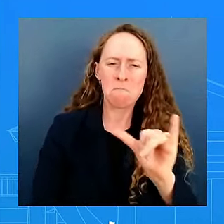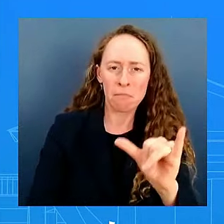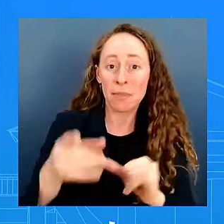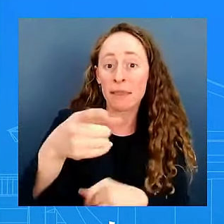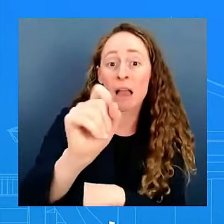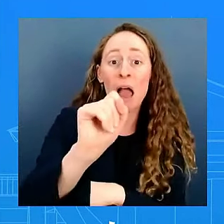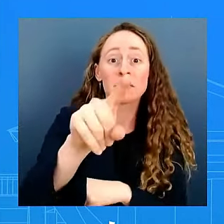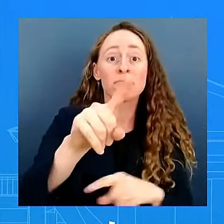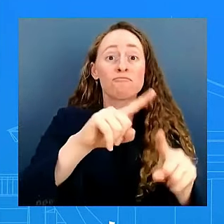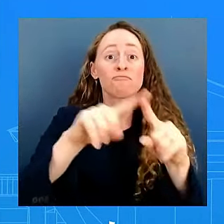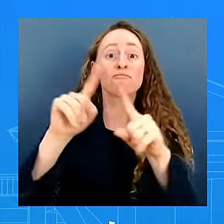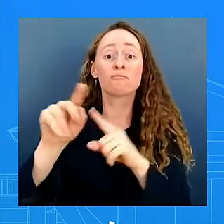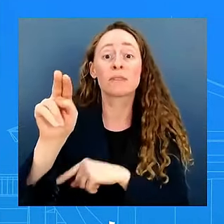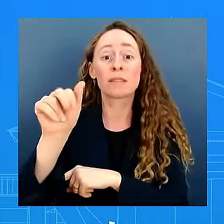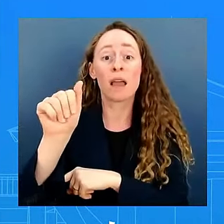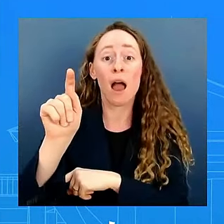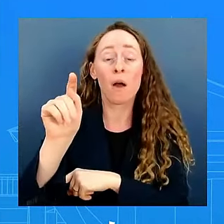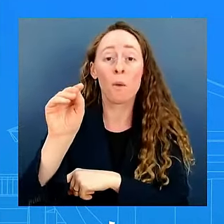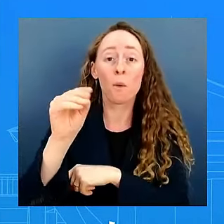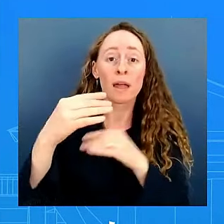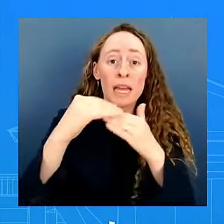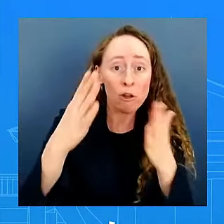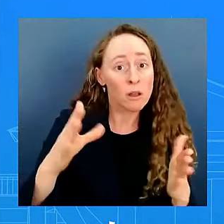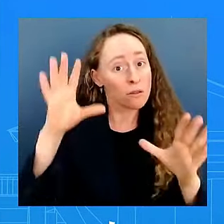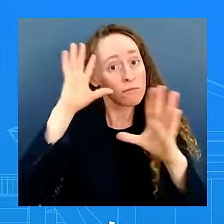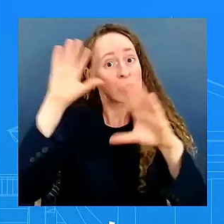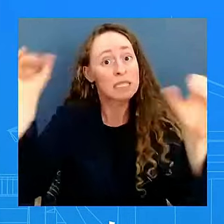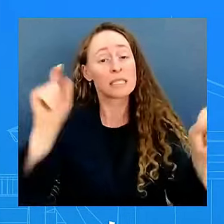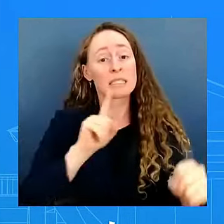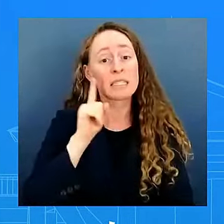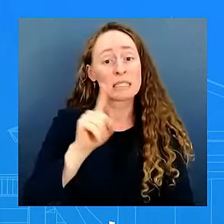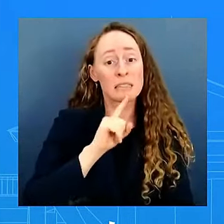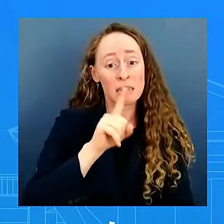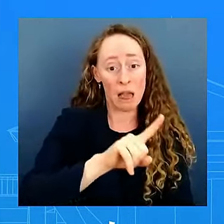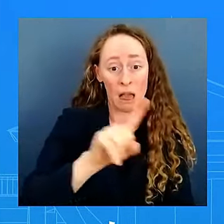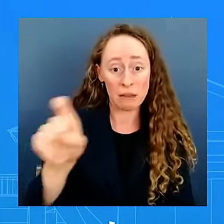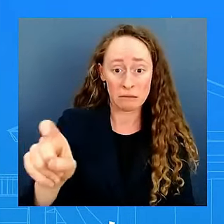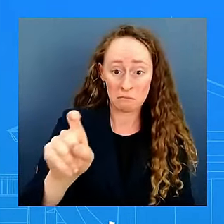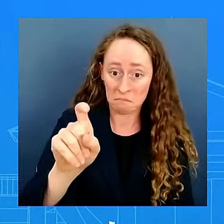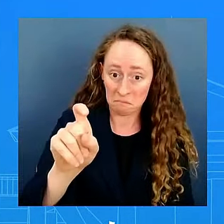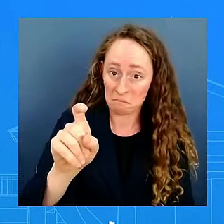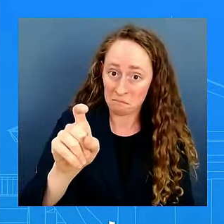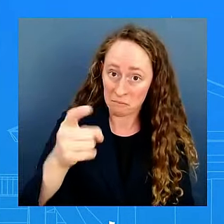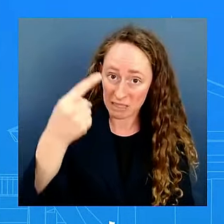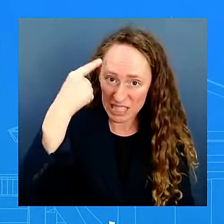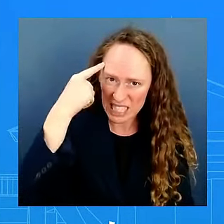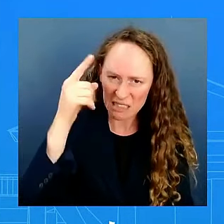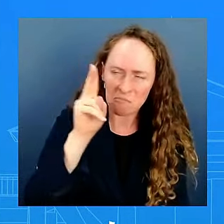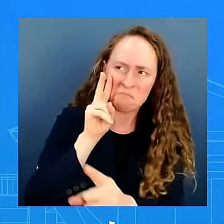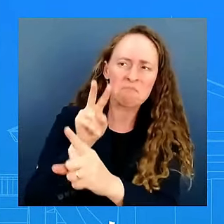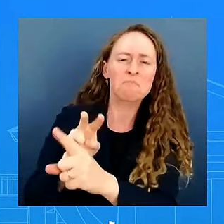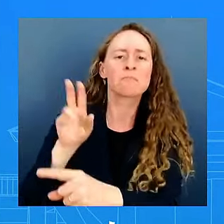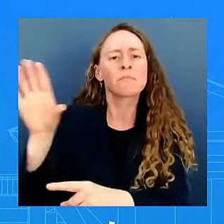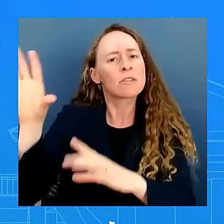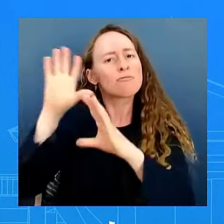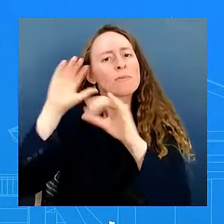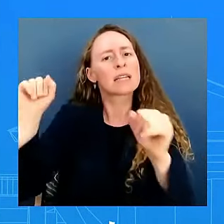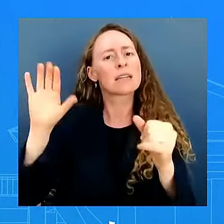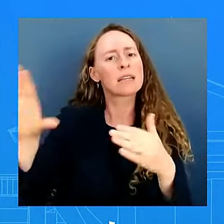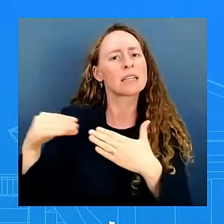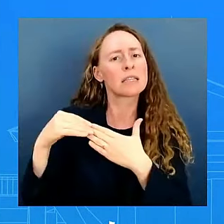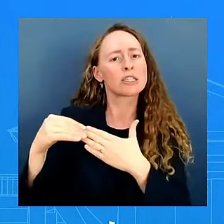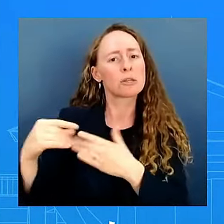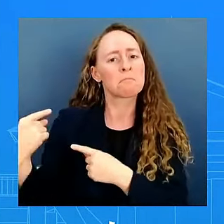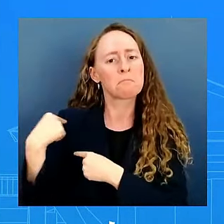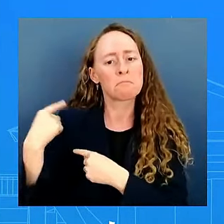their thoughts on the president's leadership uh i don't think they would have the words that you just said to me i think they would say